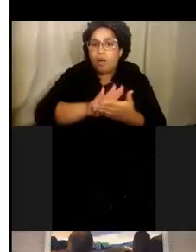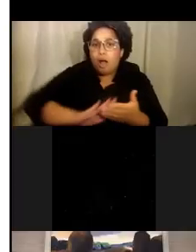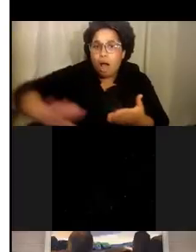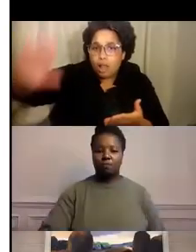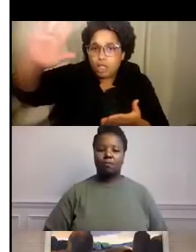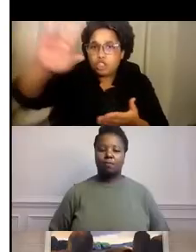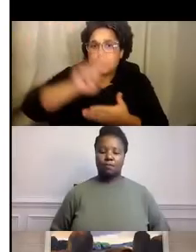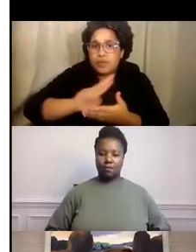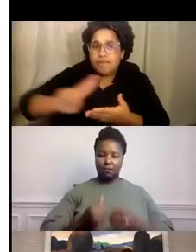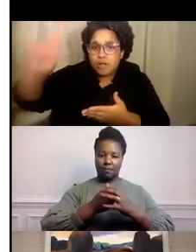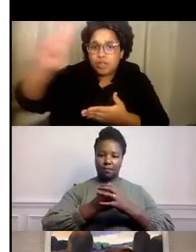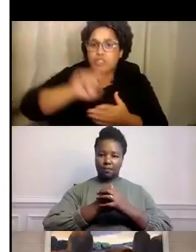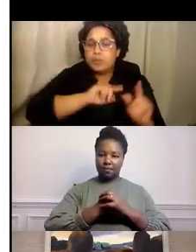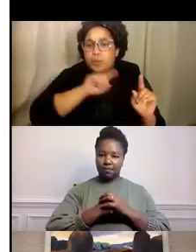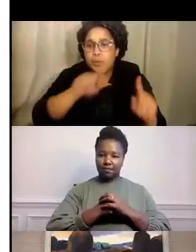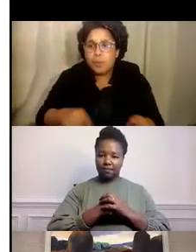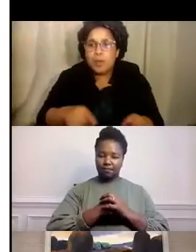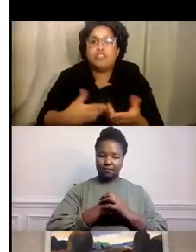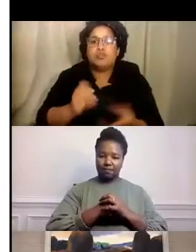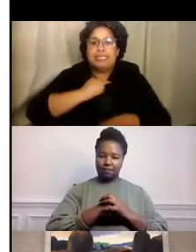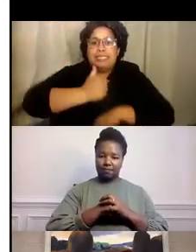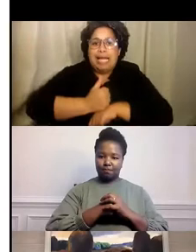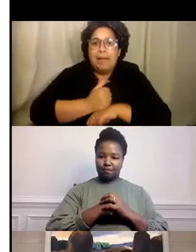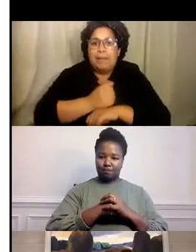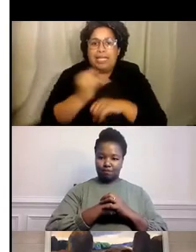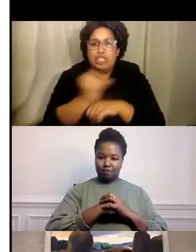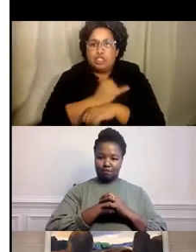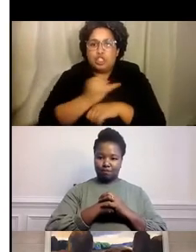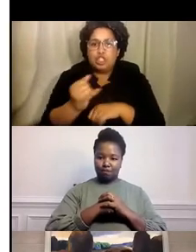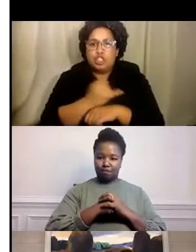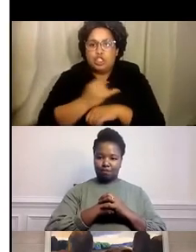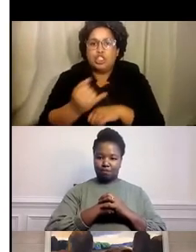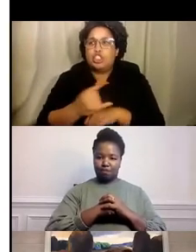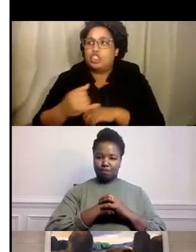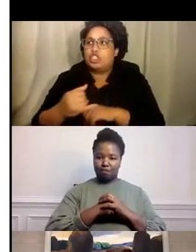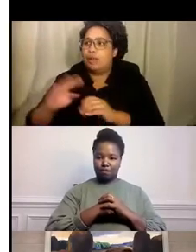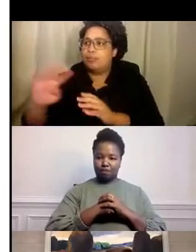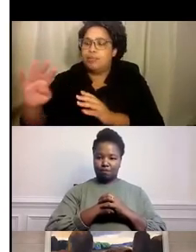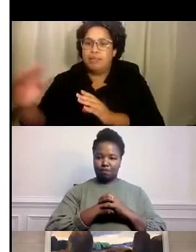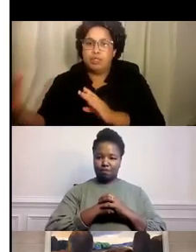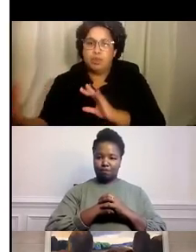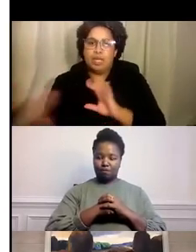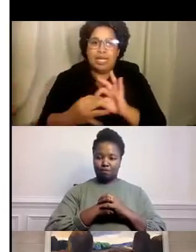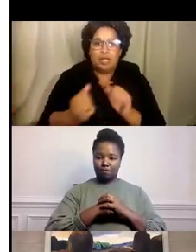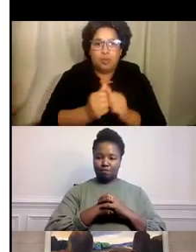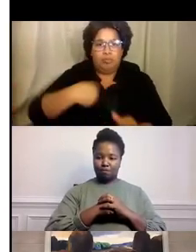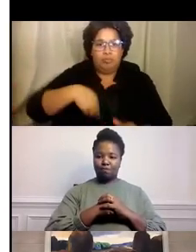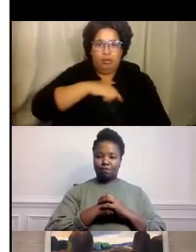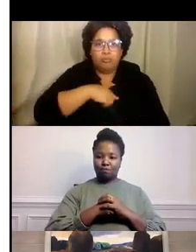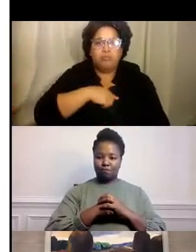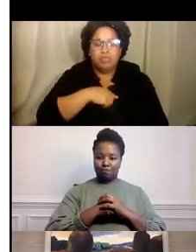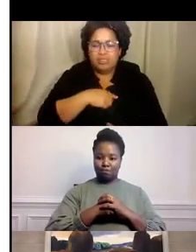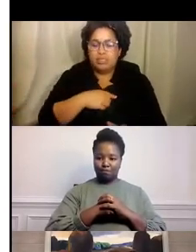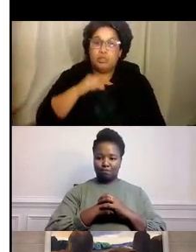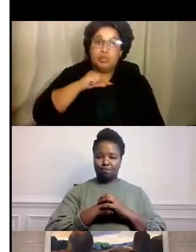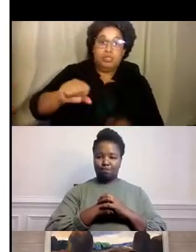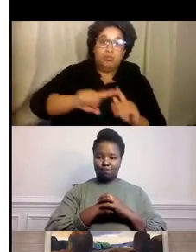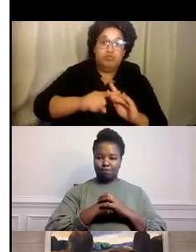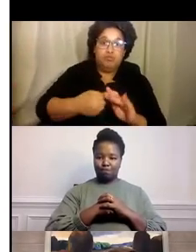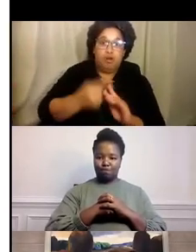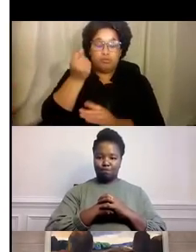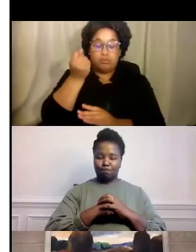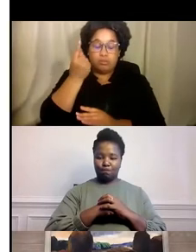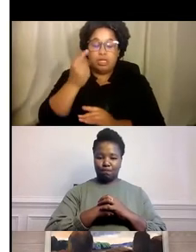to develop an internship pipeline. There was a lot of resistance in the beginning because I think most